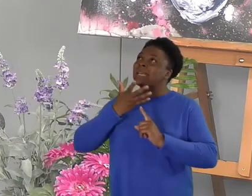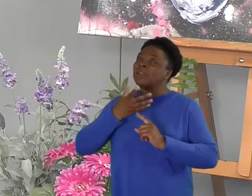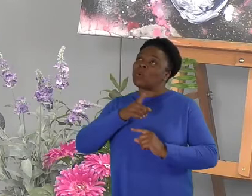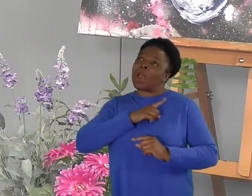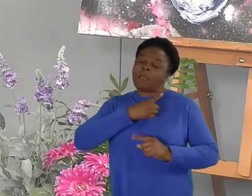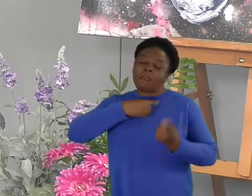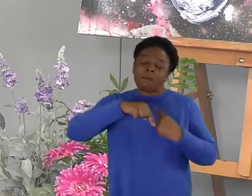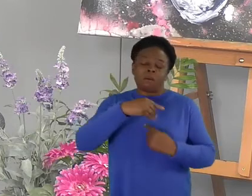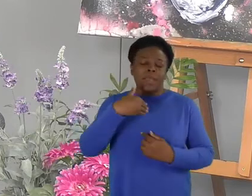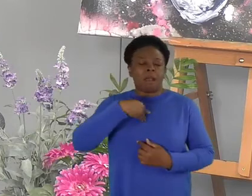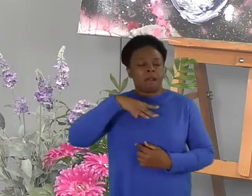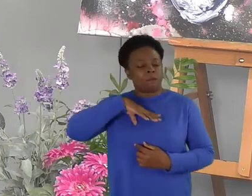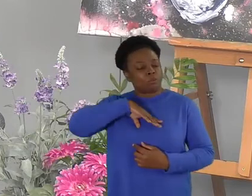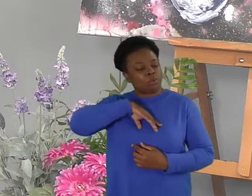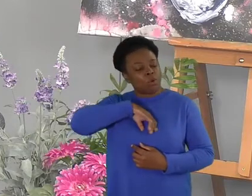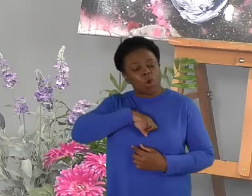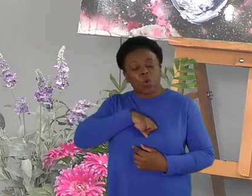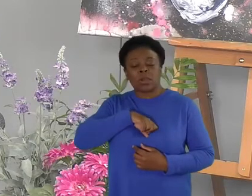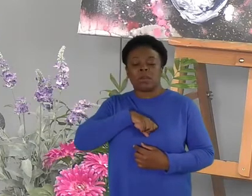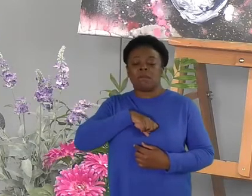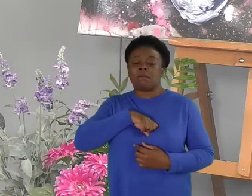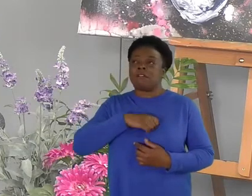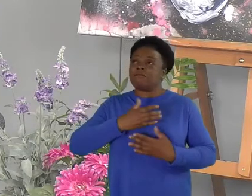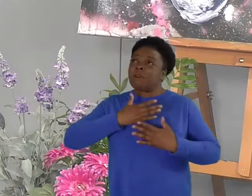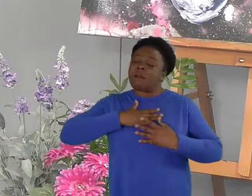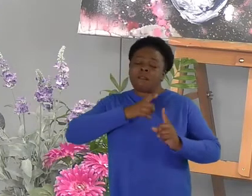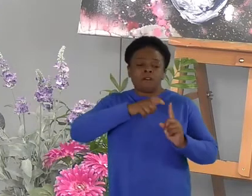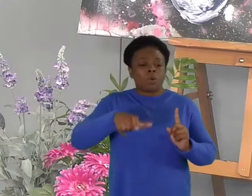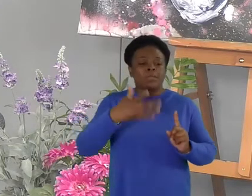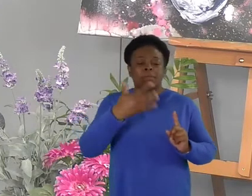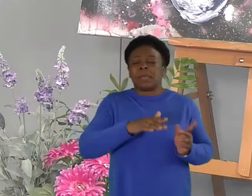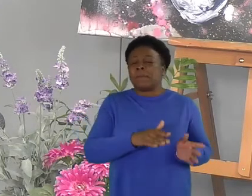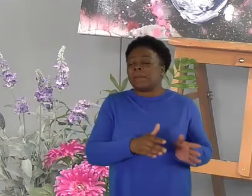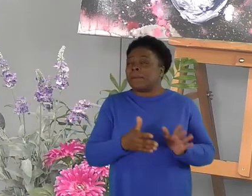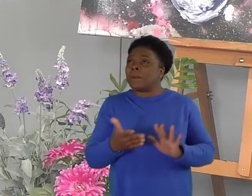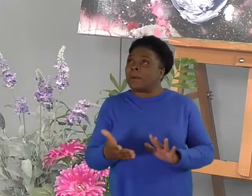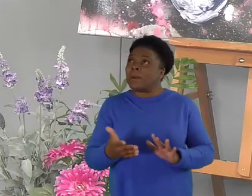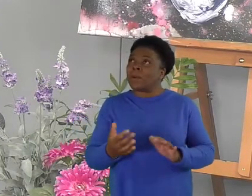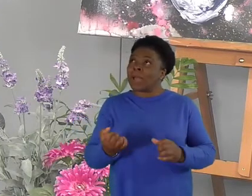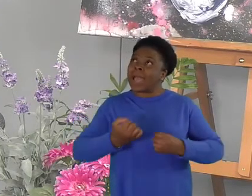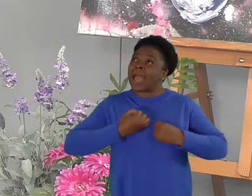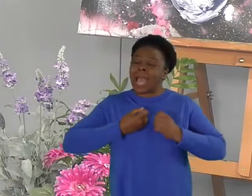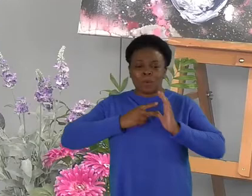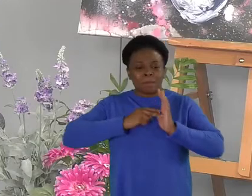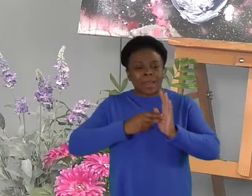ones lost too soon and for shared plans and dreams that are now shattered.